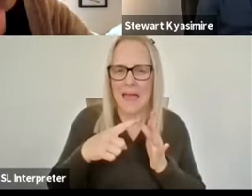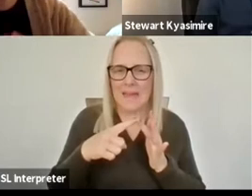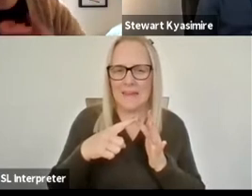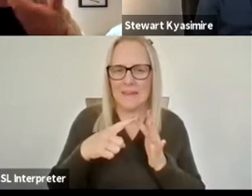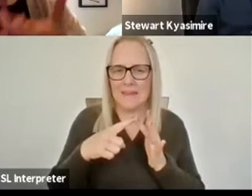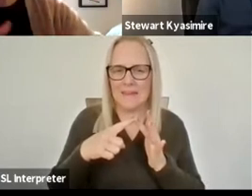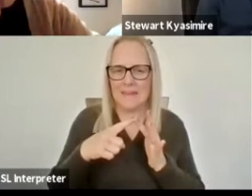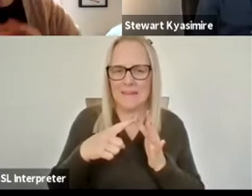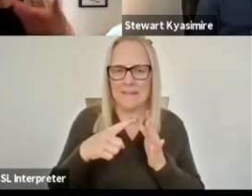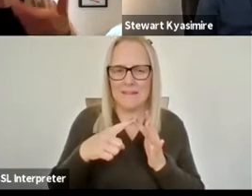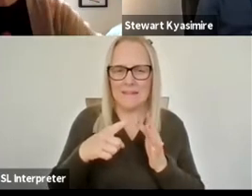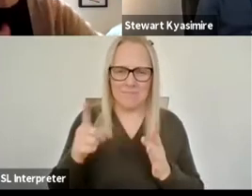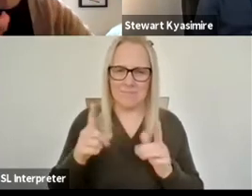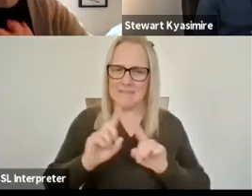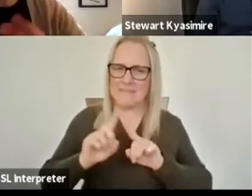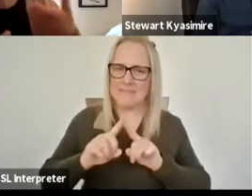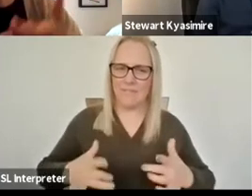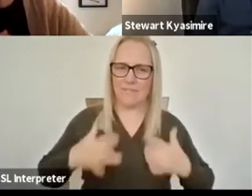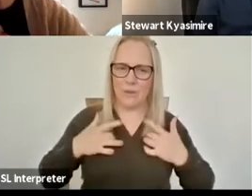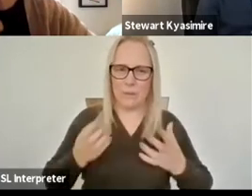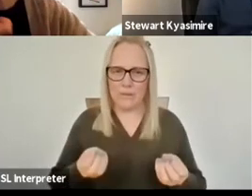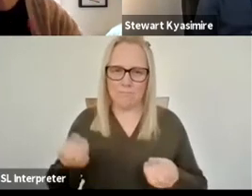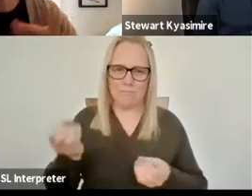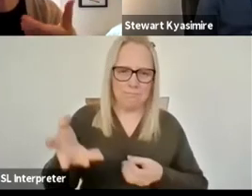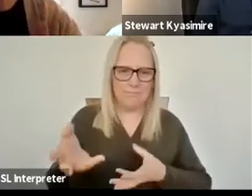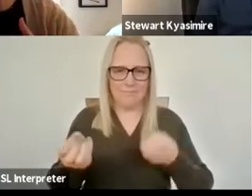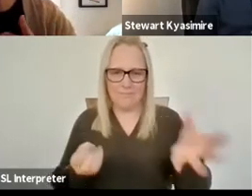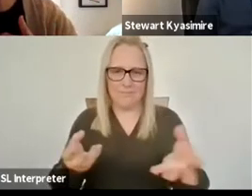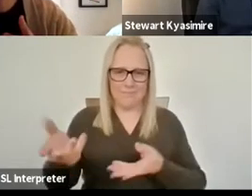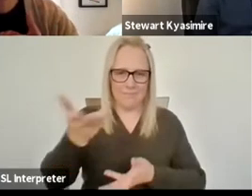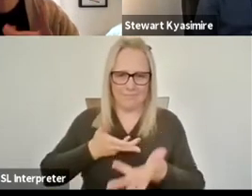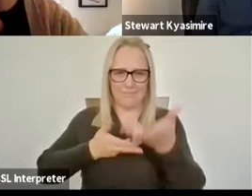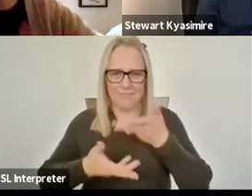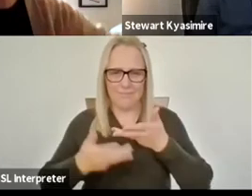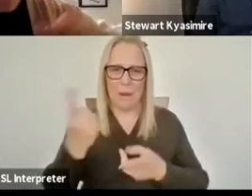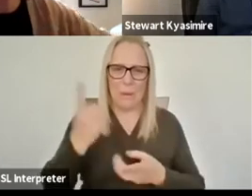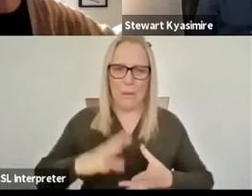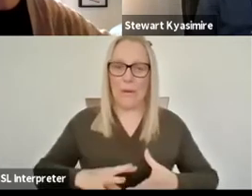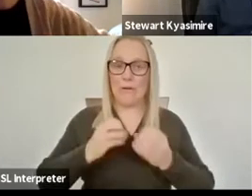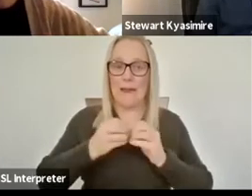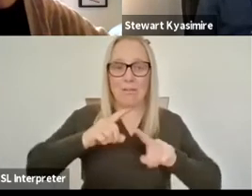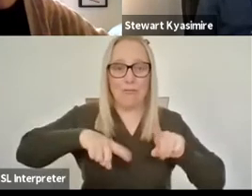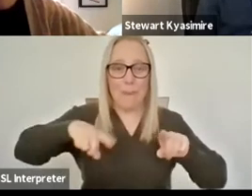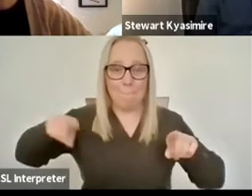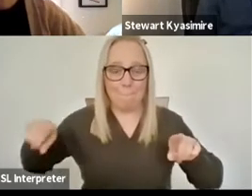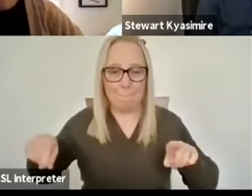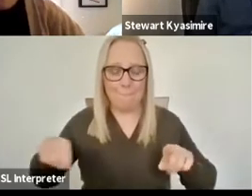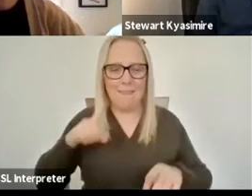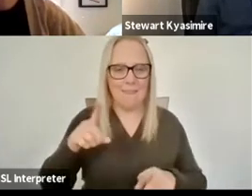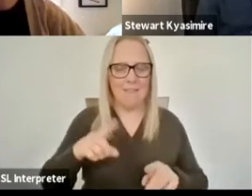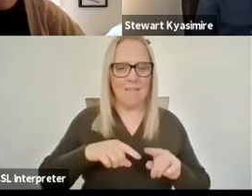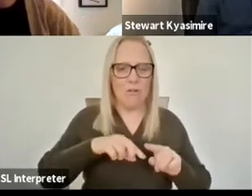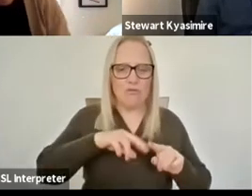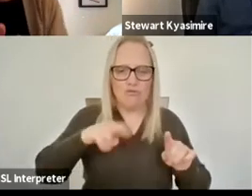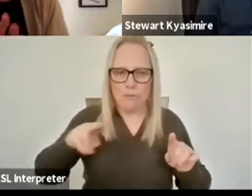views and opinions held by the people who are writing the algorithms and then by the people that those algorithms are collecting